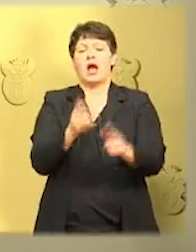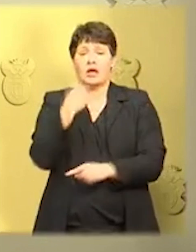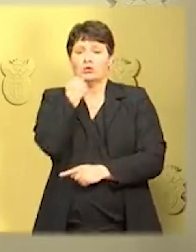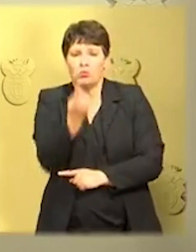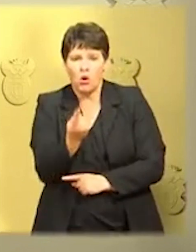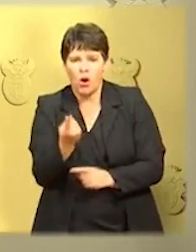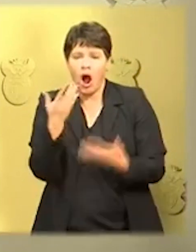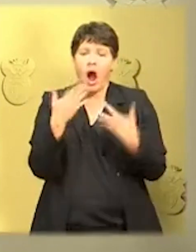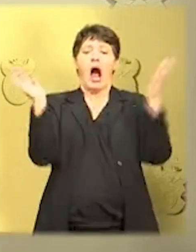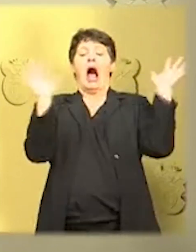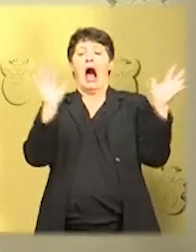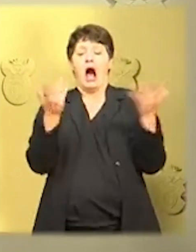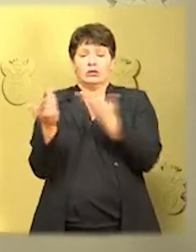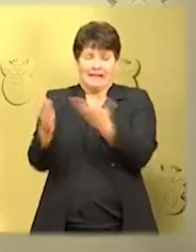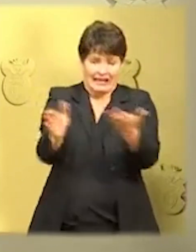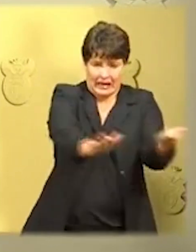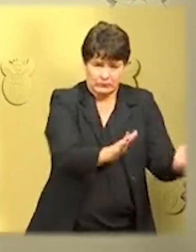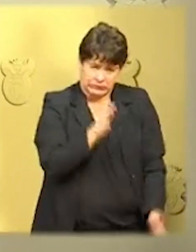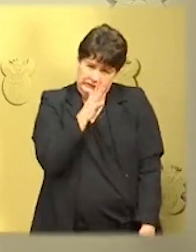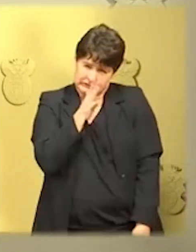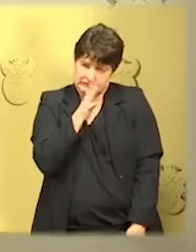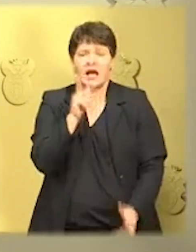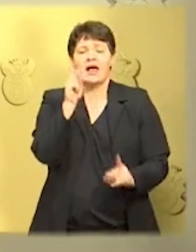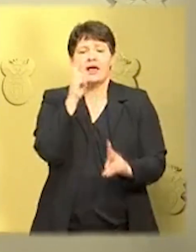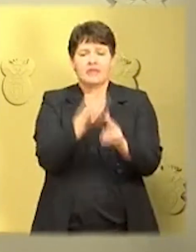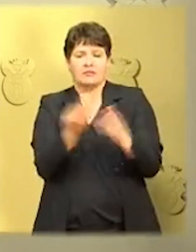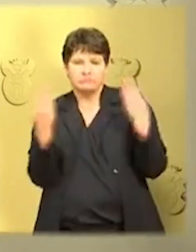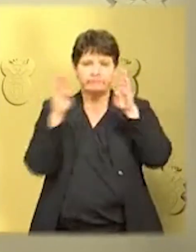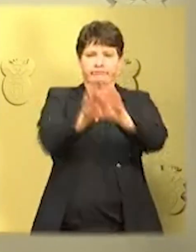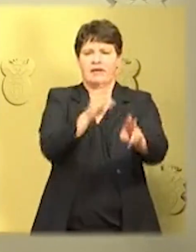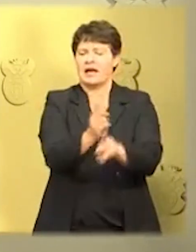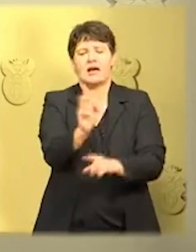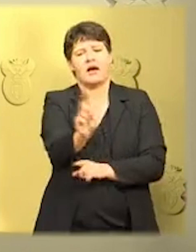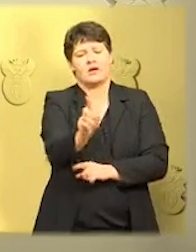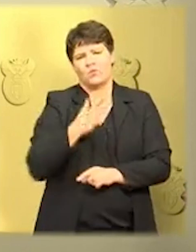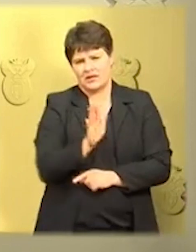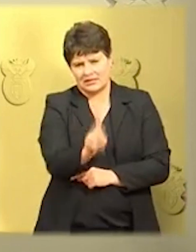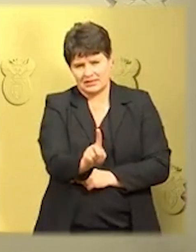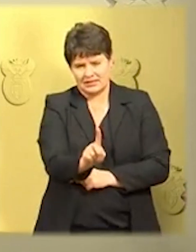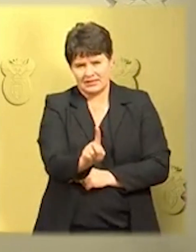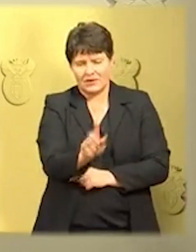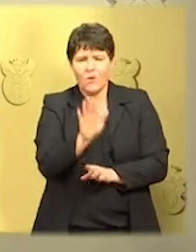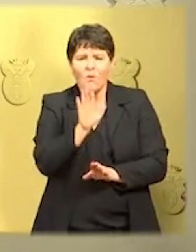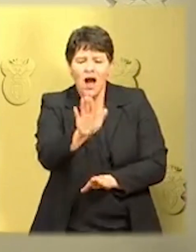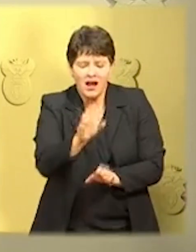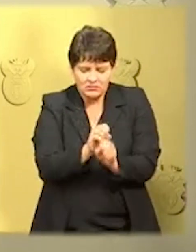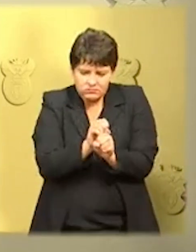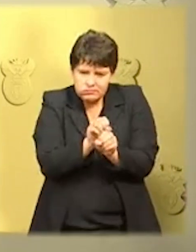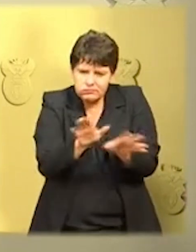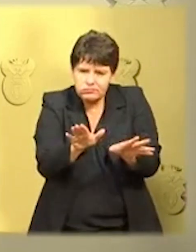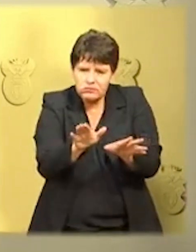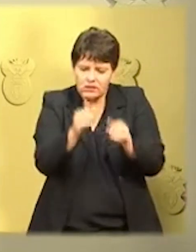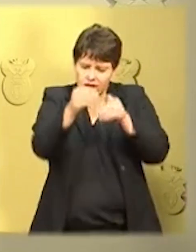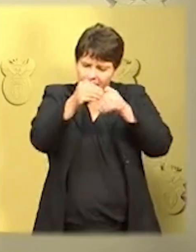a rushed reopening that could risk a spread which would need to be